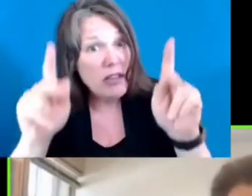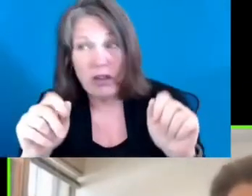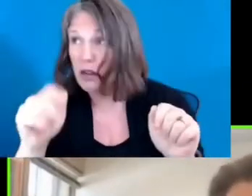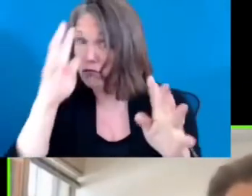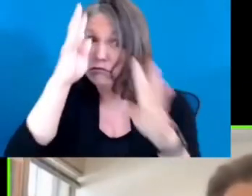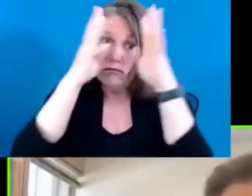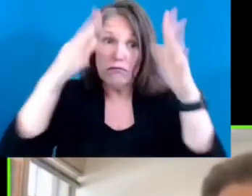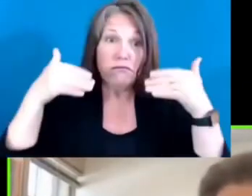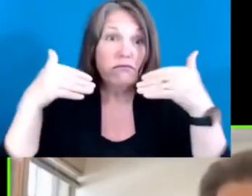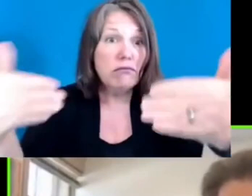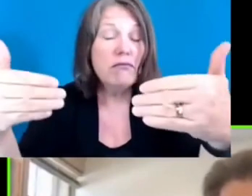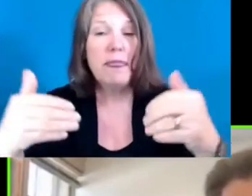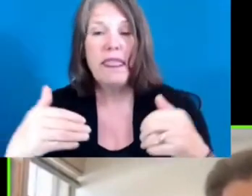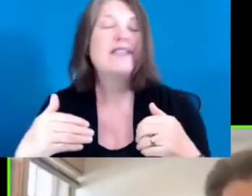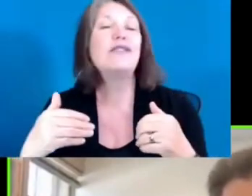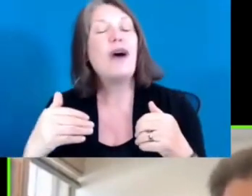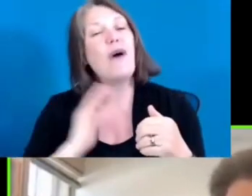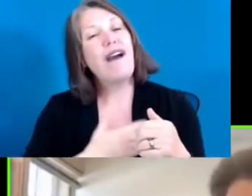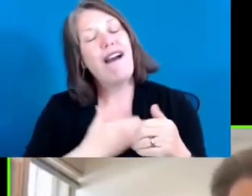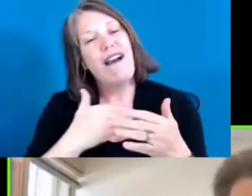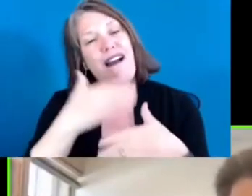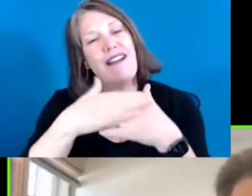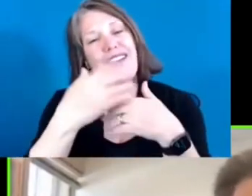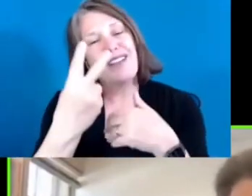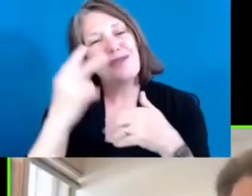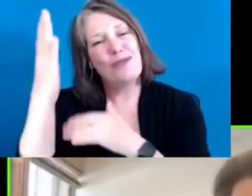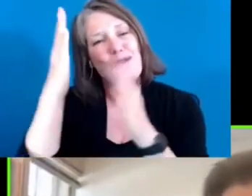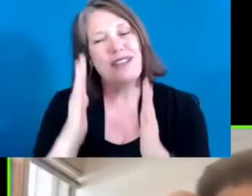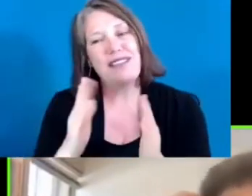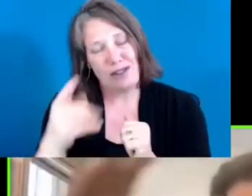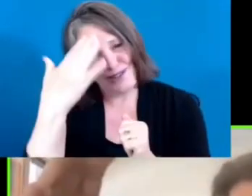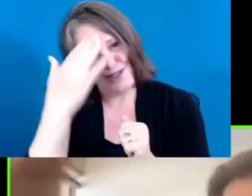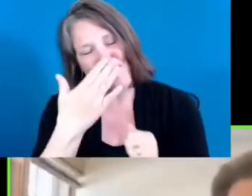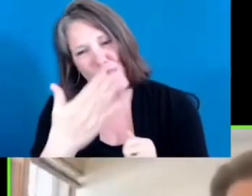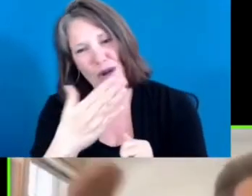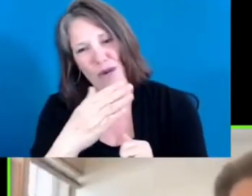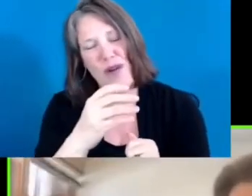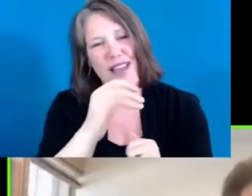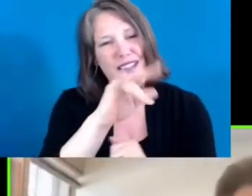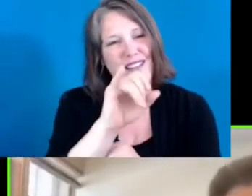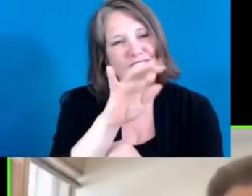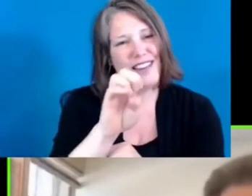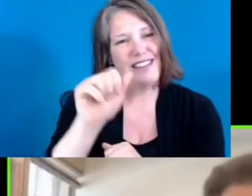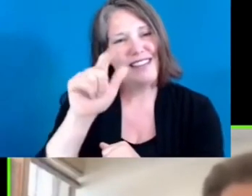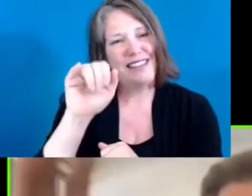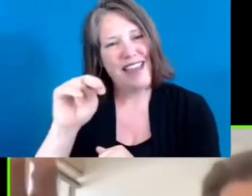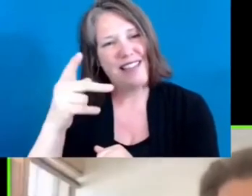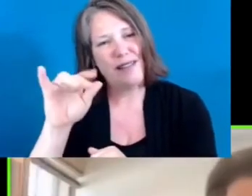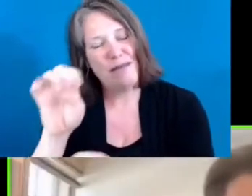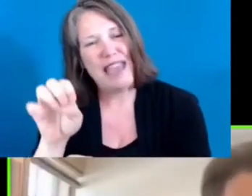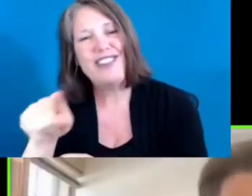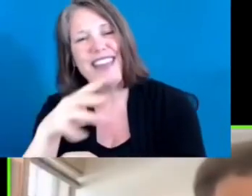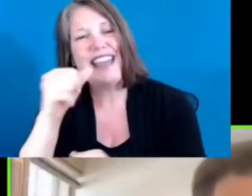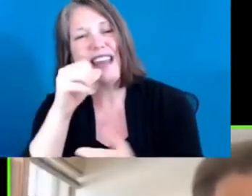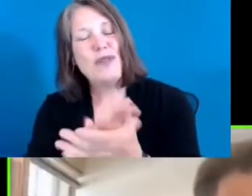know well, know, Justice Alan Page, he and his wife, Diane, were visionaries back in 1988, creating that